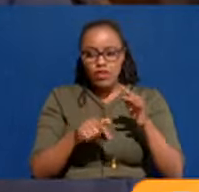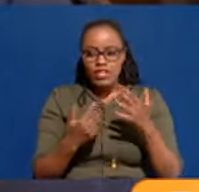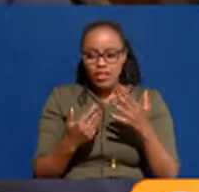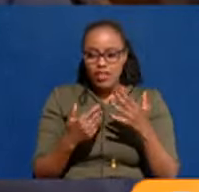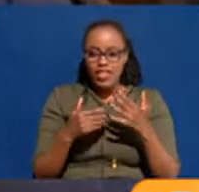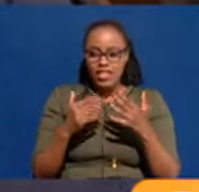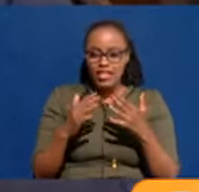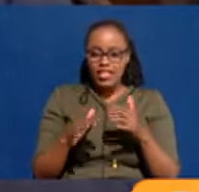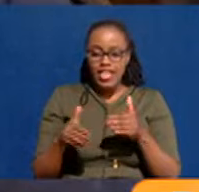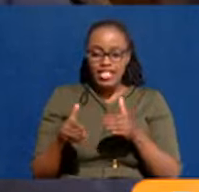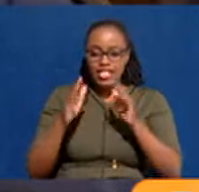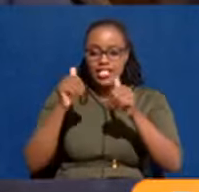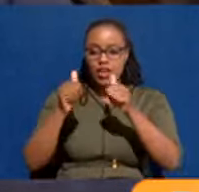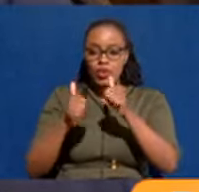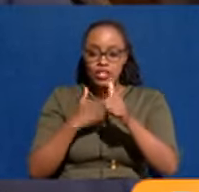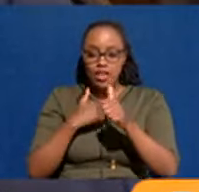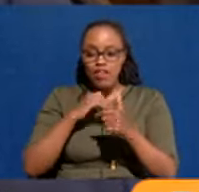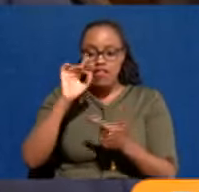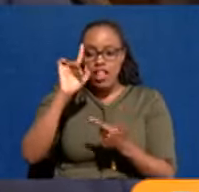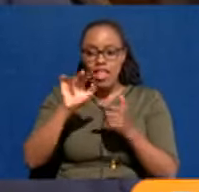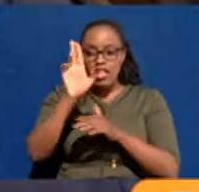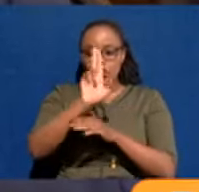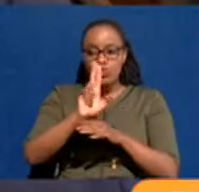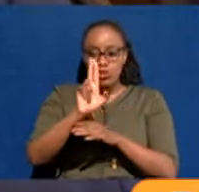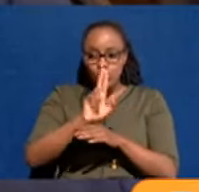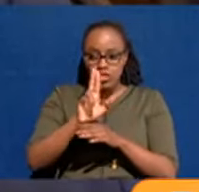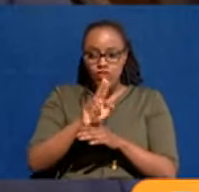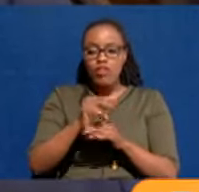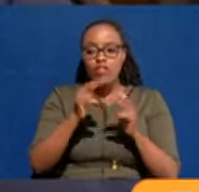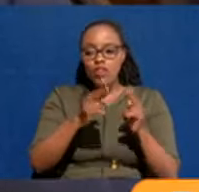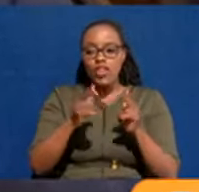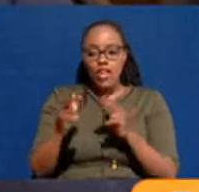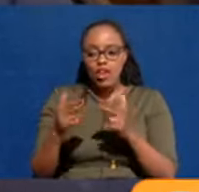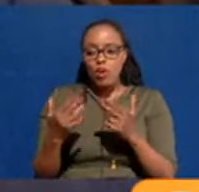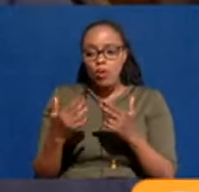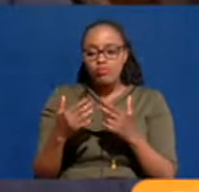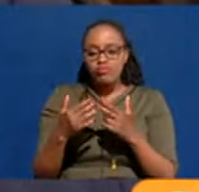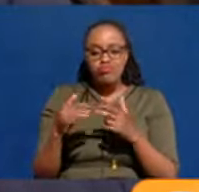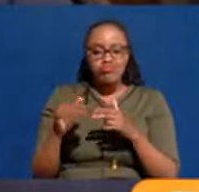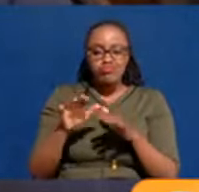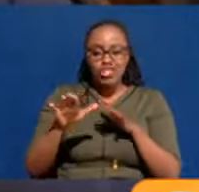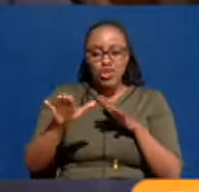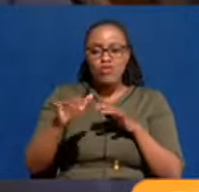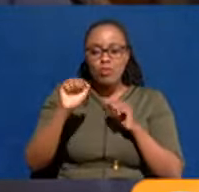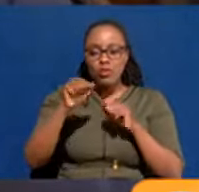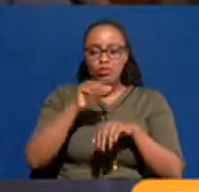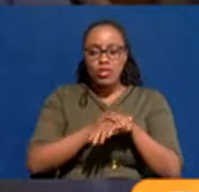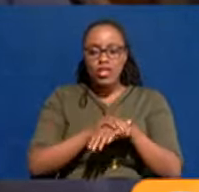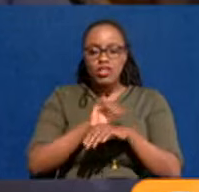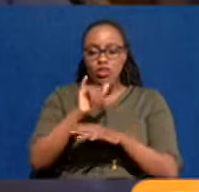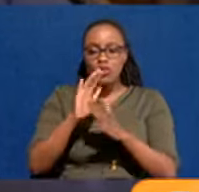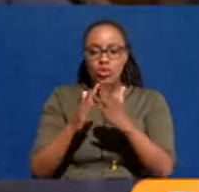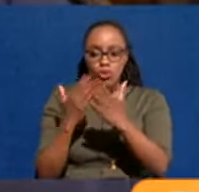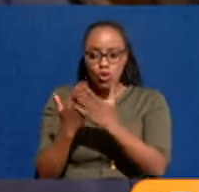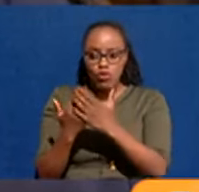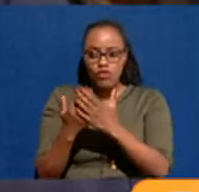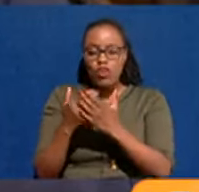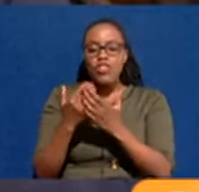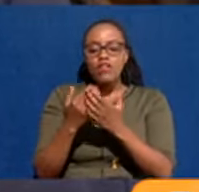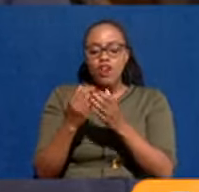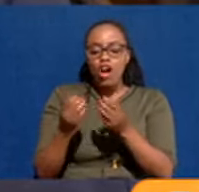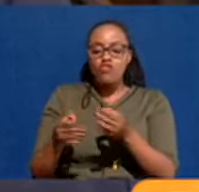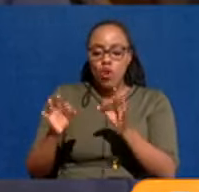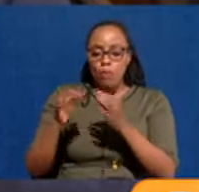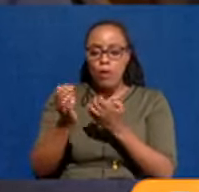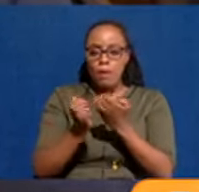because they are streets which are less used by vehicular traffic. We should be able to get a lot of these people in formal trading spaces